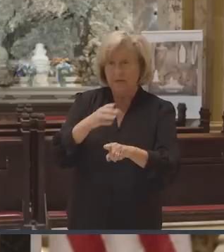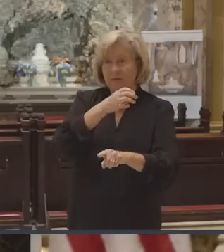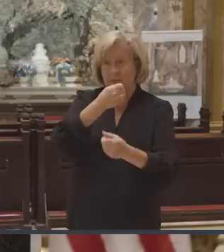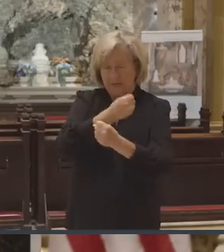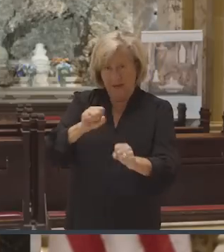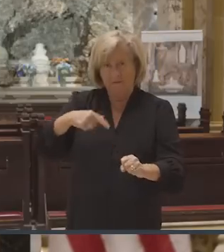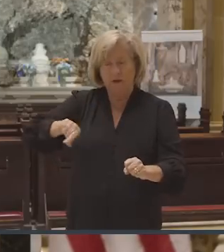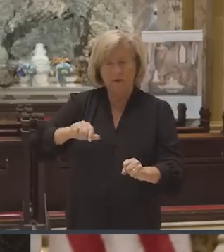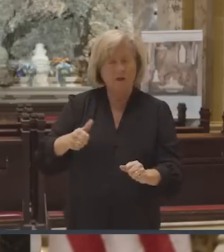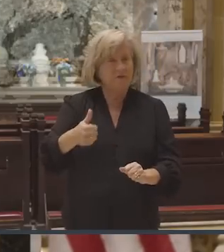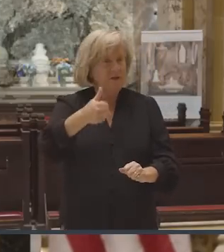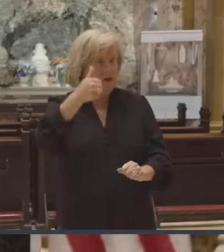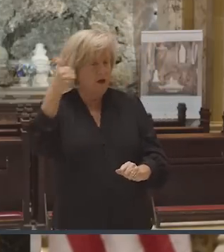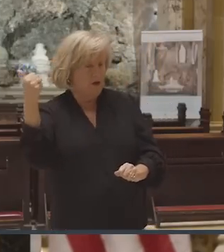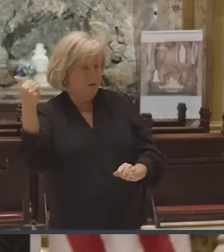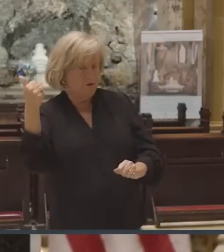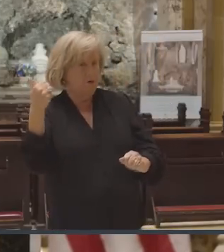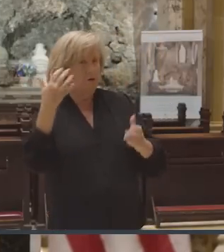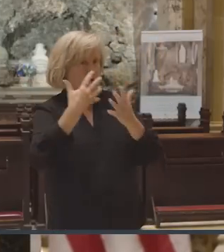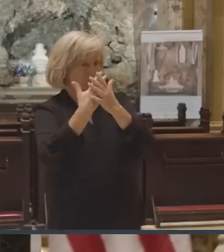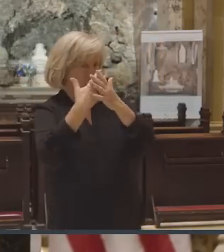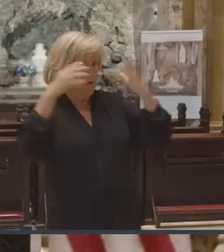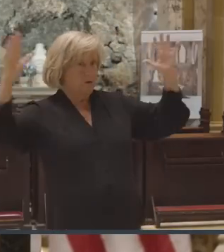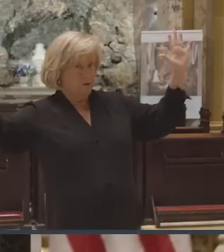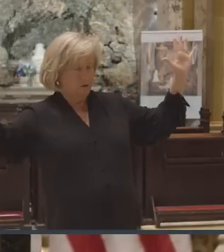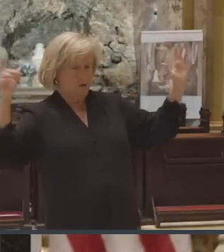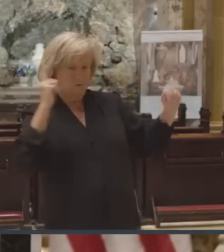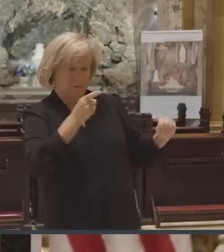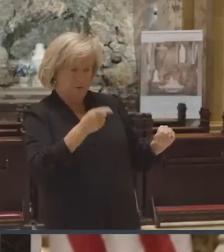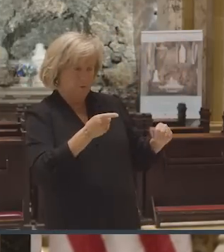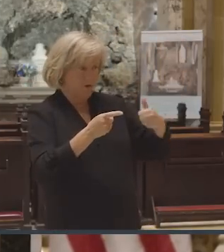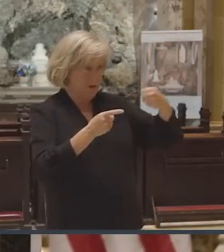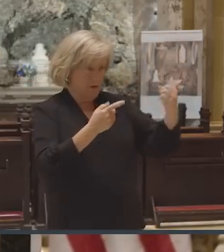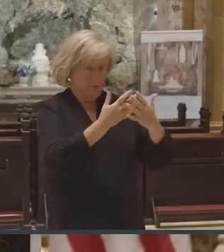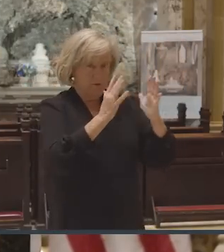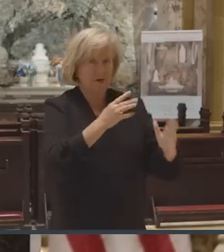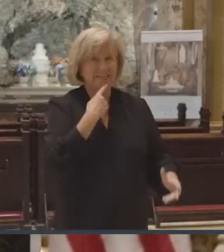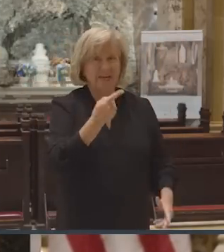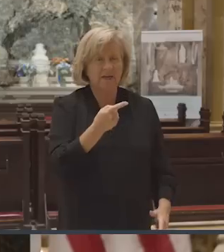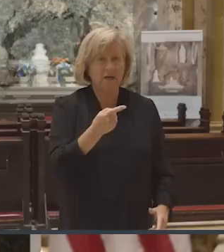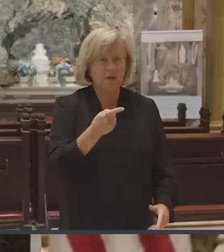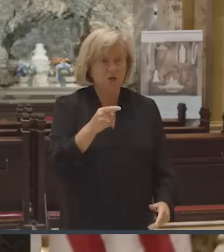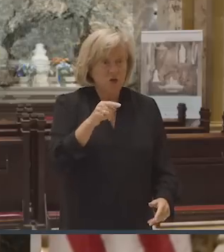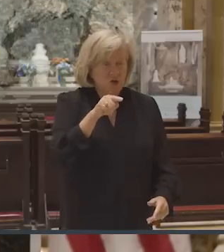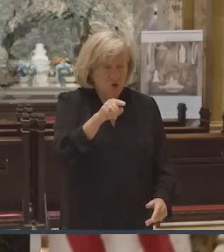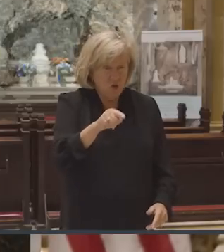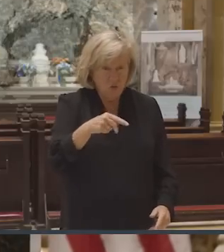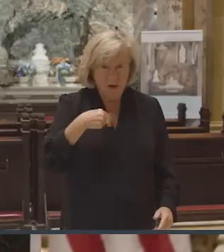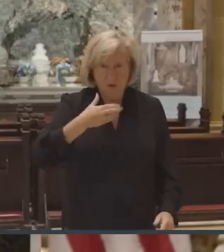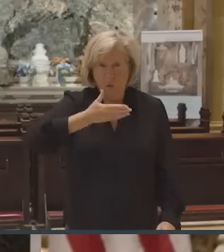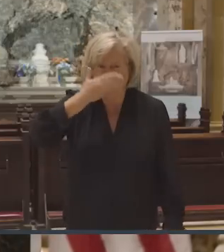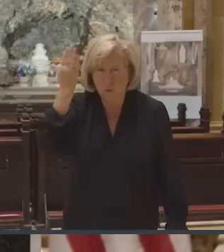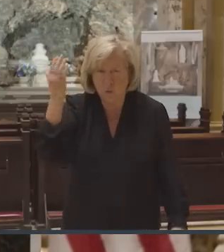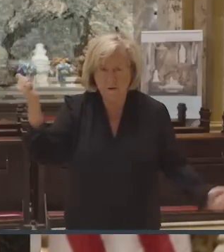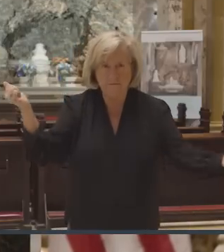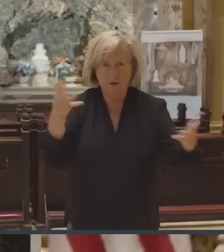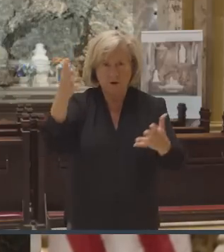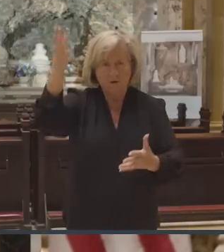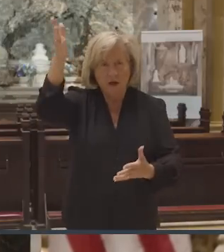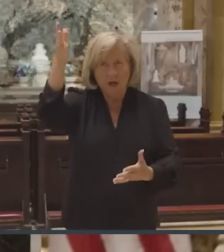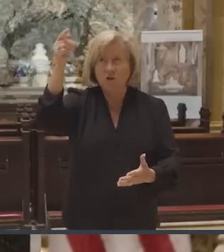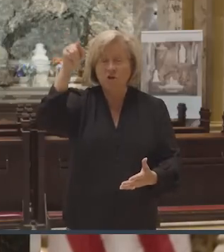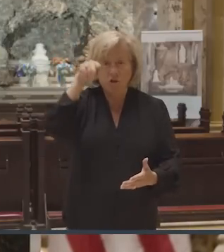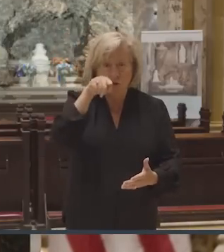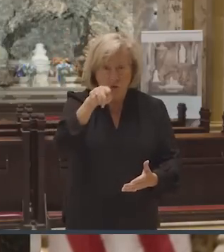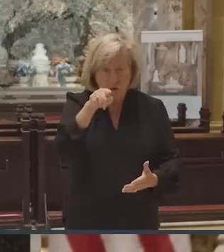The other, however, rebuking him, said in reply, Why, have you no fear of God? For you are subject